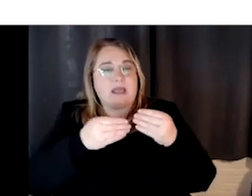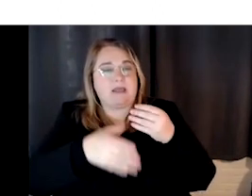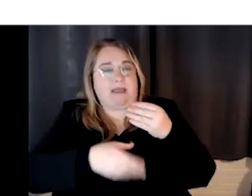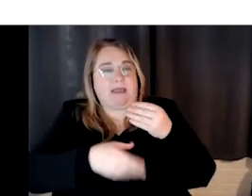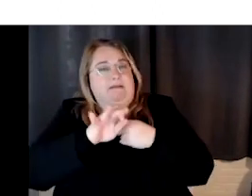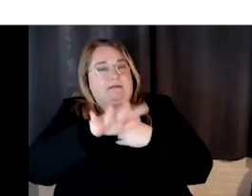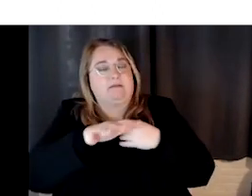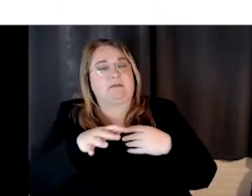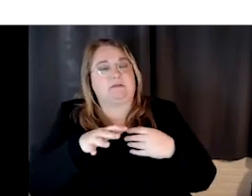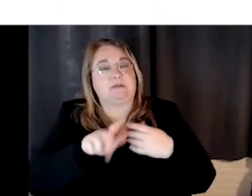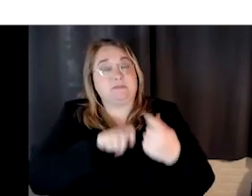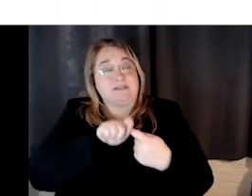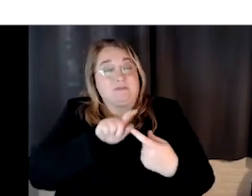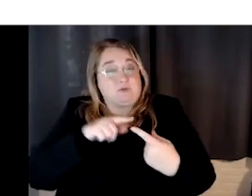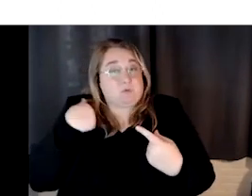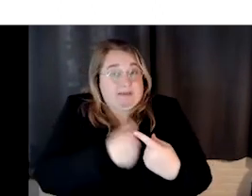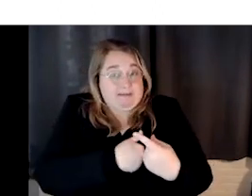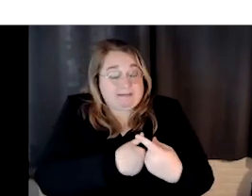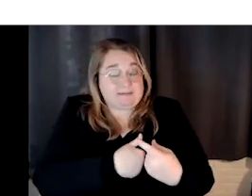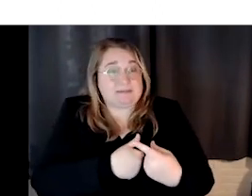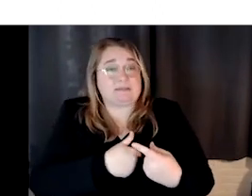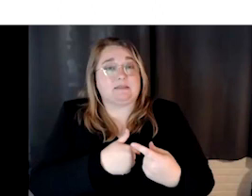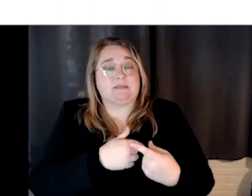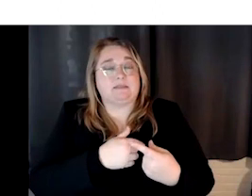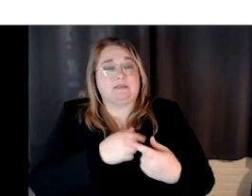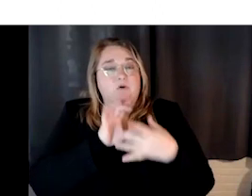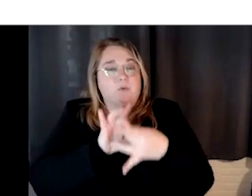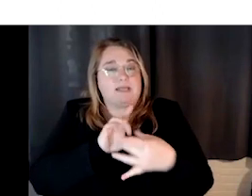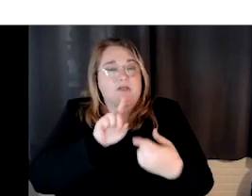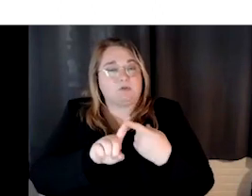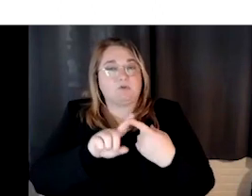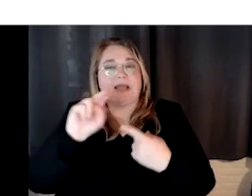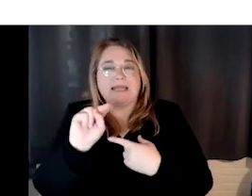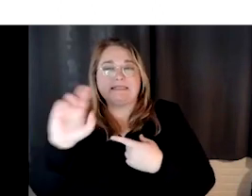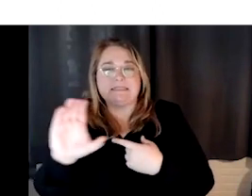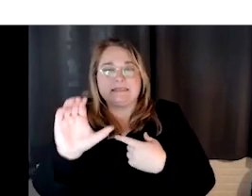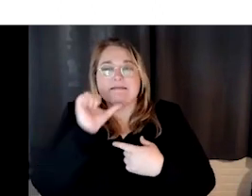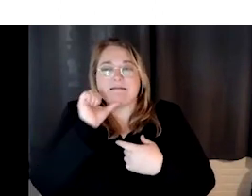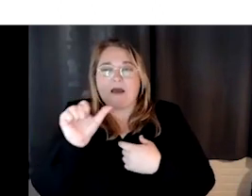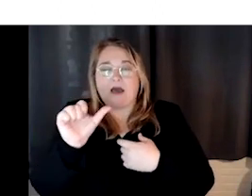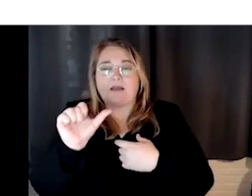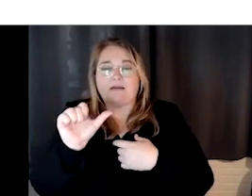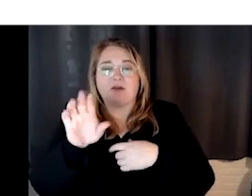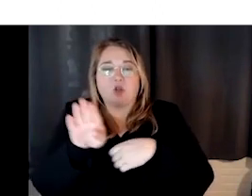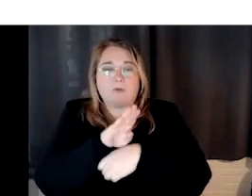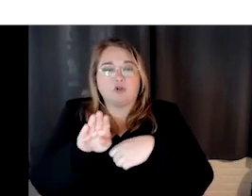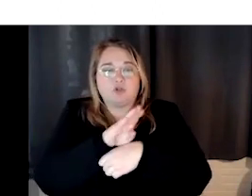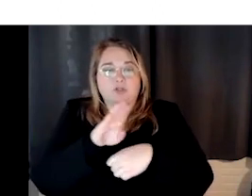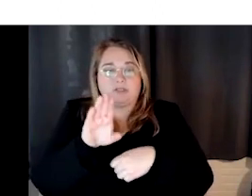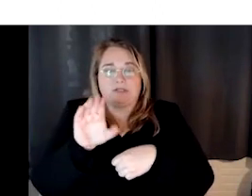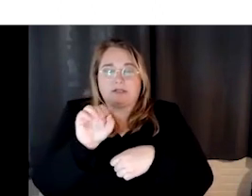us, it has to do with the, um, non-commercial, the NC, that, uh, dollar sign. Um,